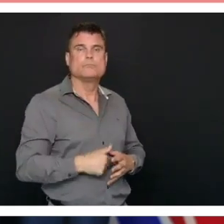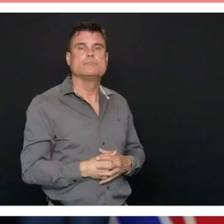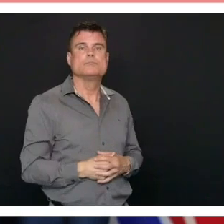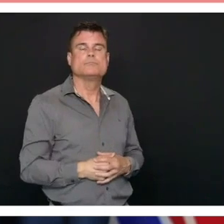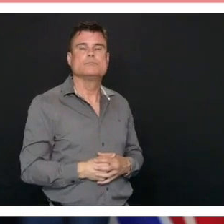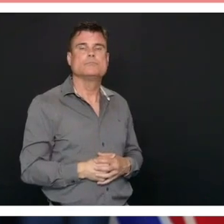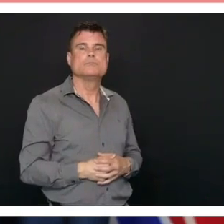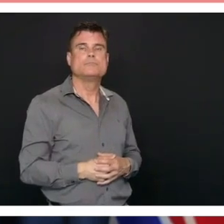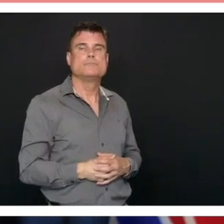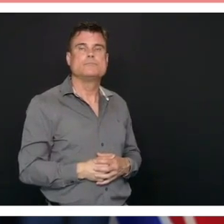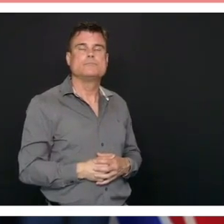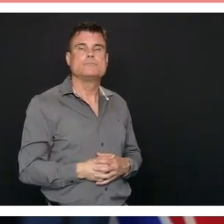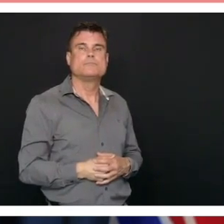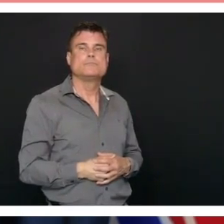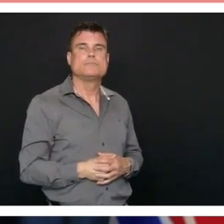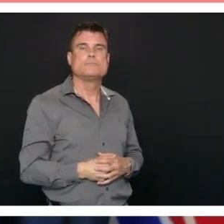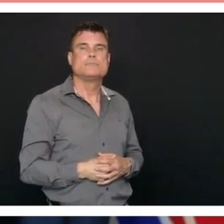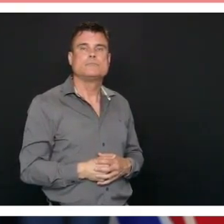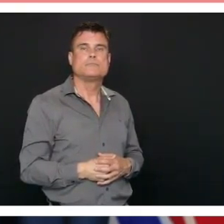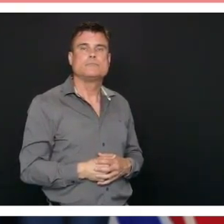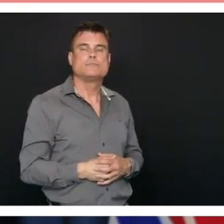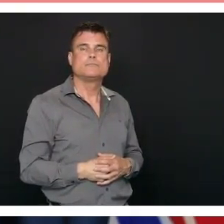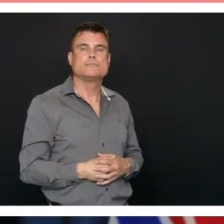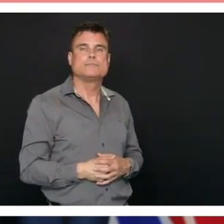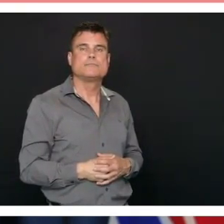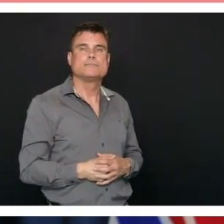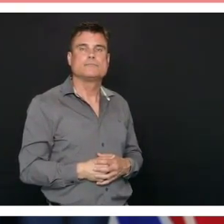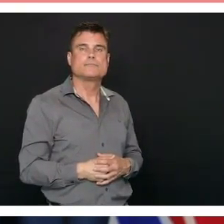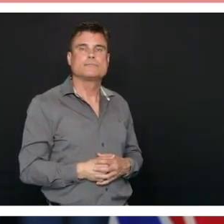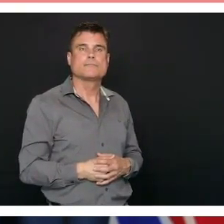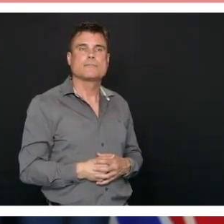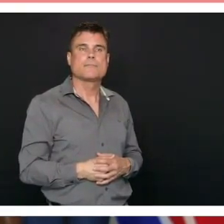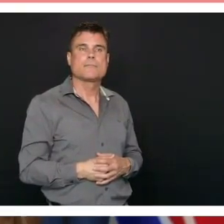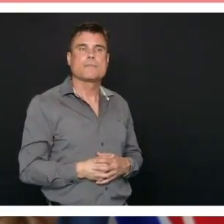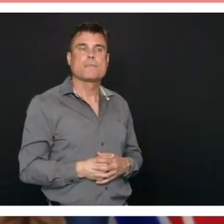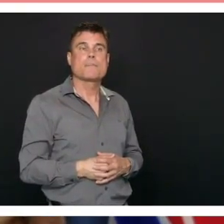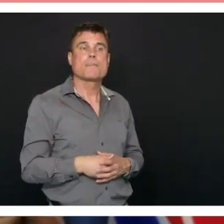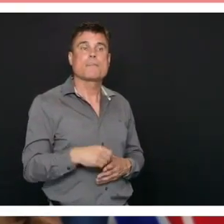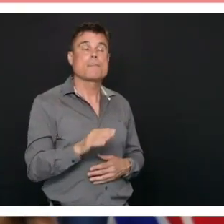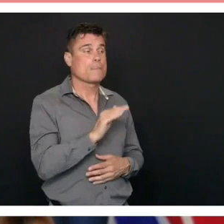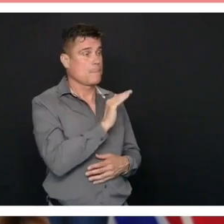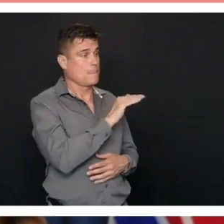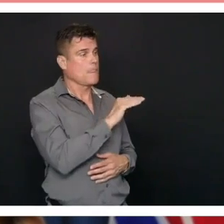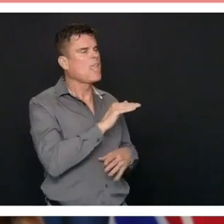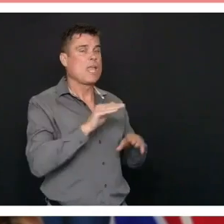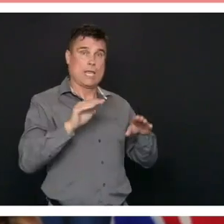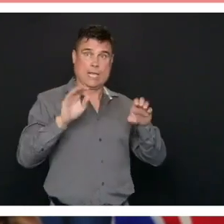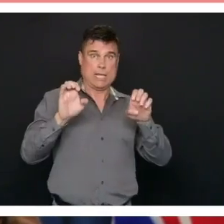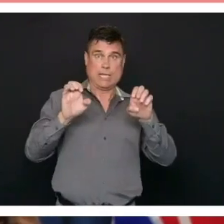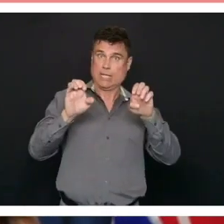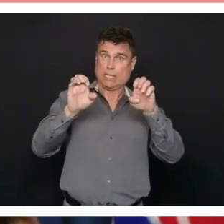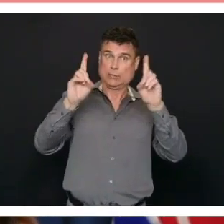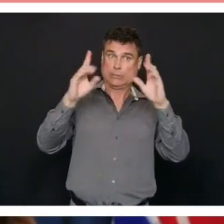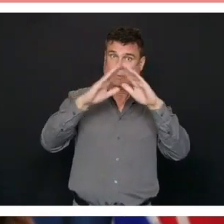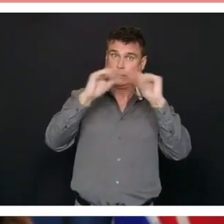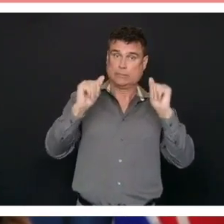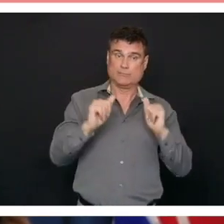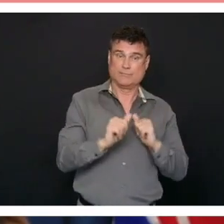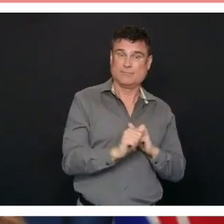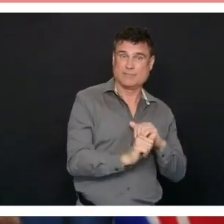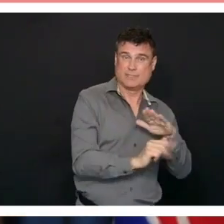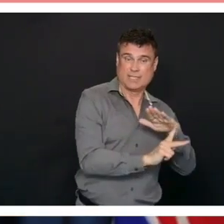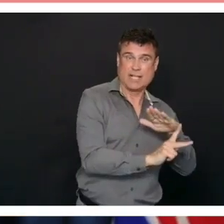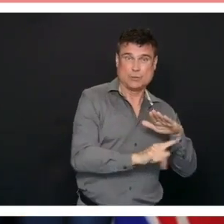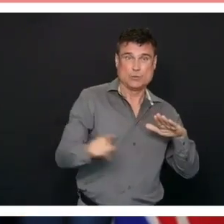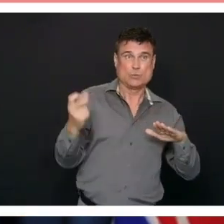Question for the premier. One of the things the education system is seeing, both K-12 and post-secondary, is going